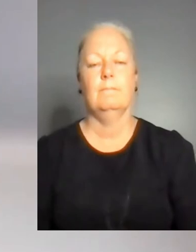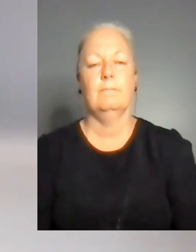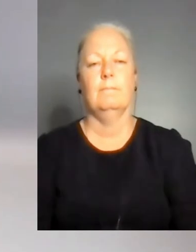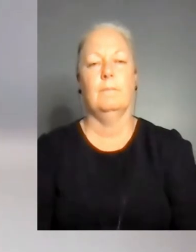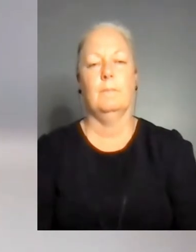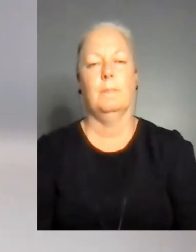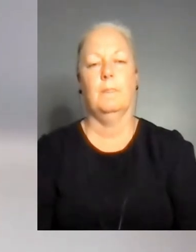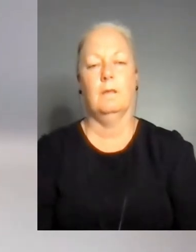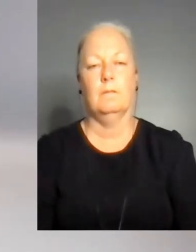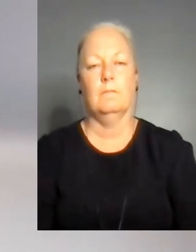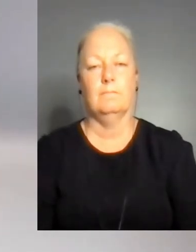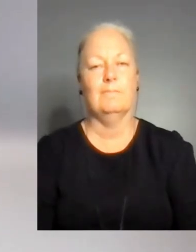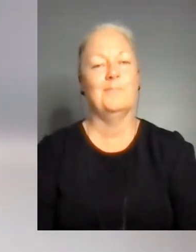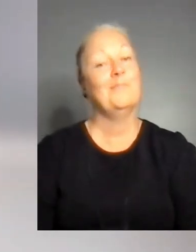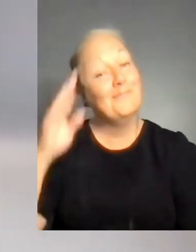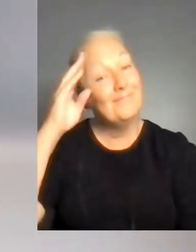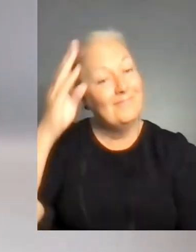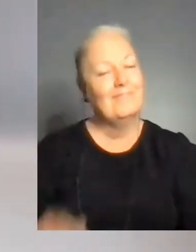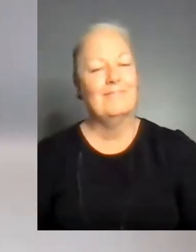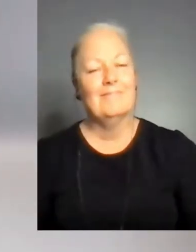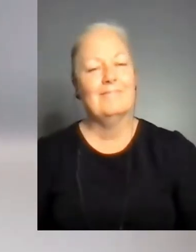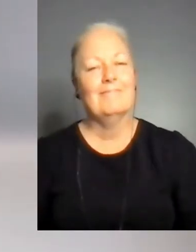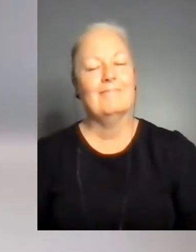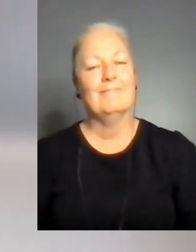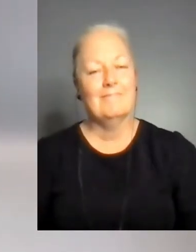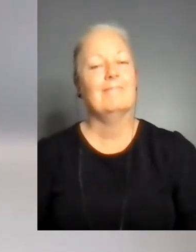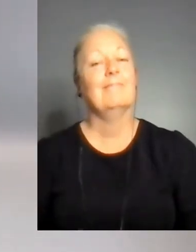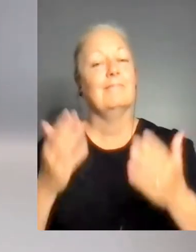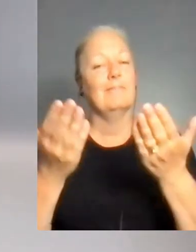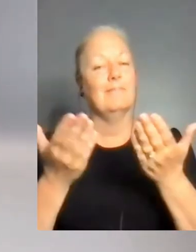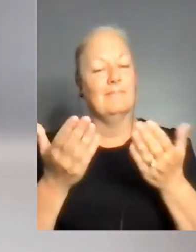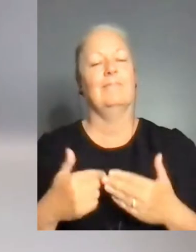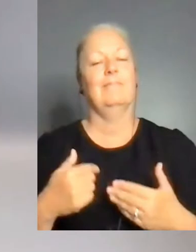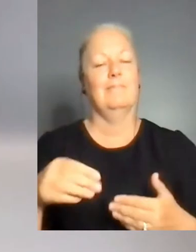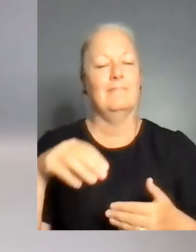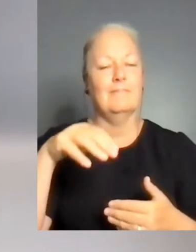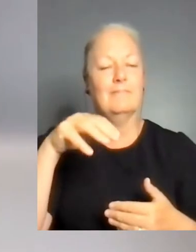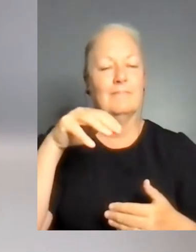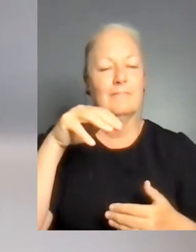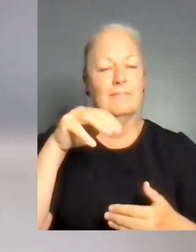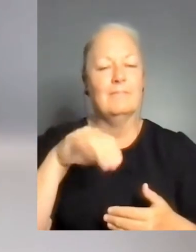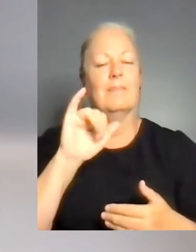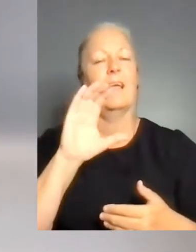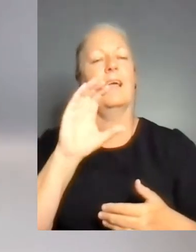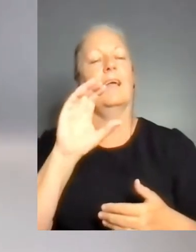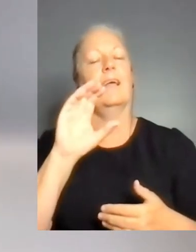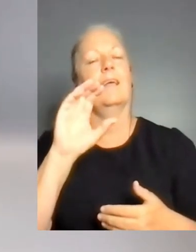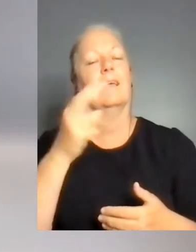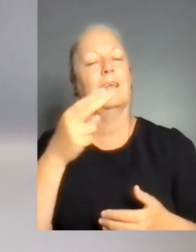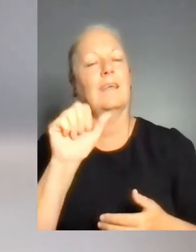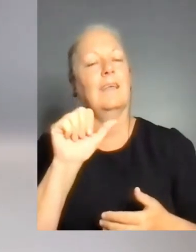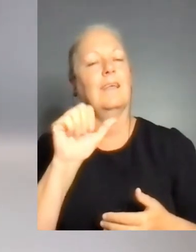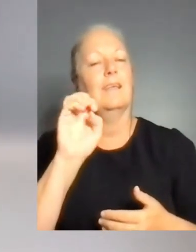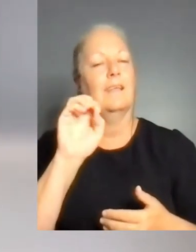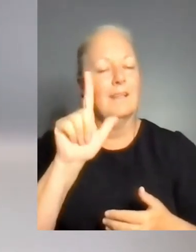Hello, dear all. My name is Michael Lortz. I have the privilege to operationally